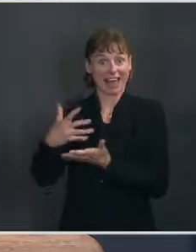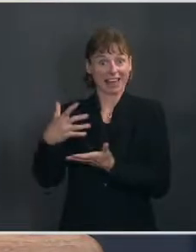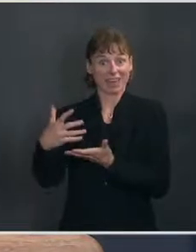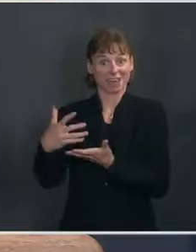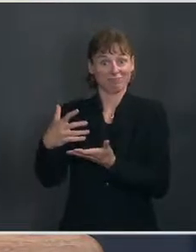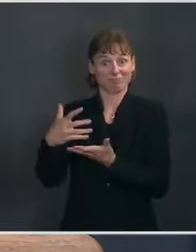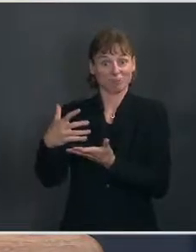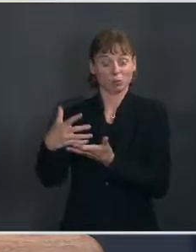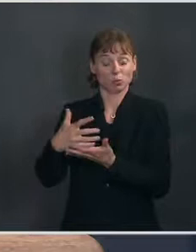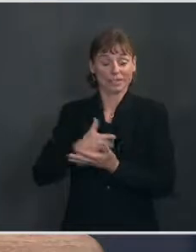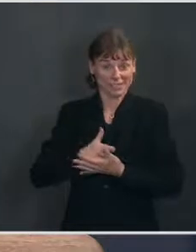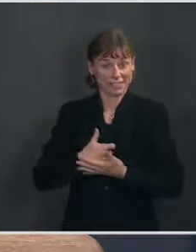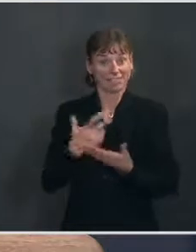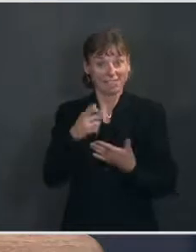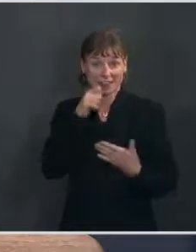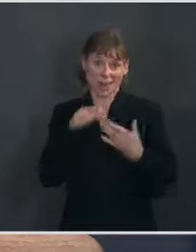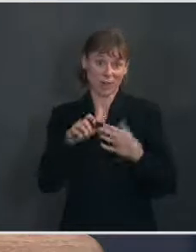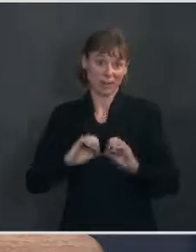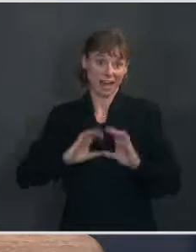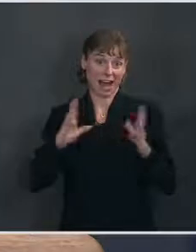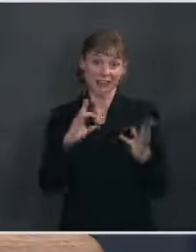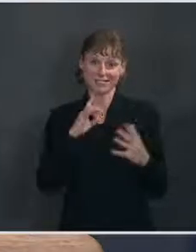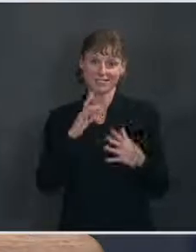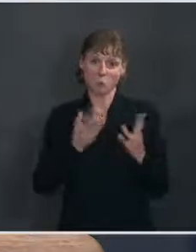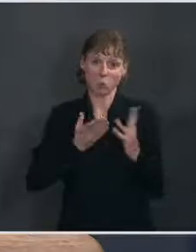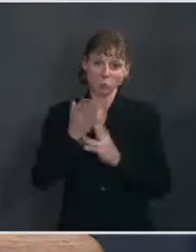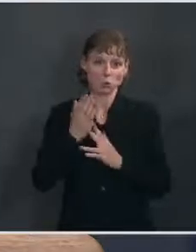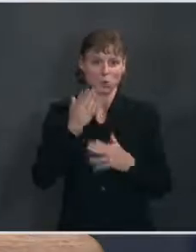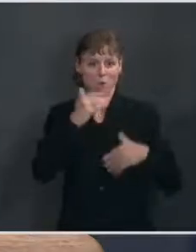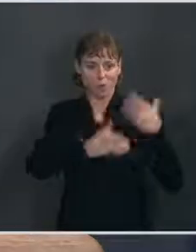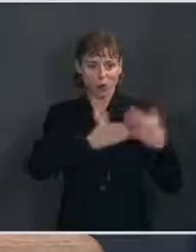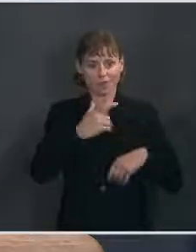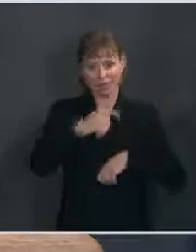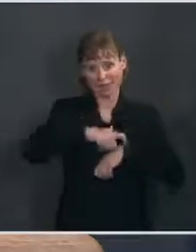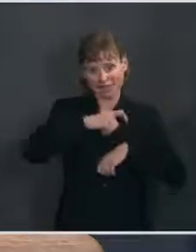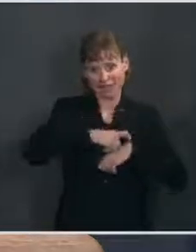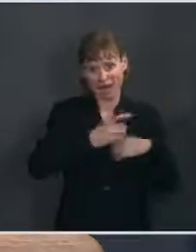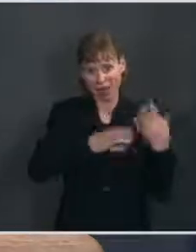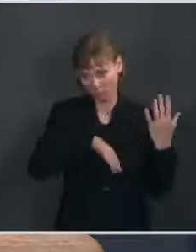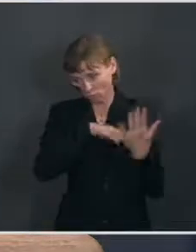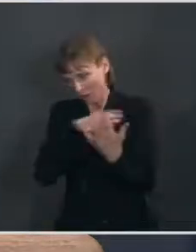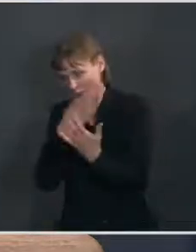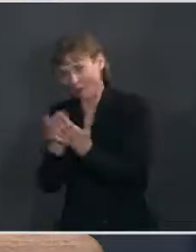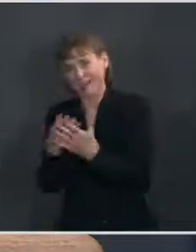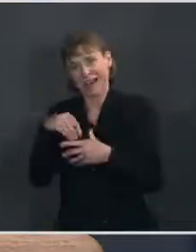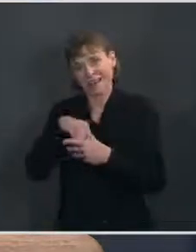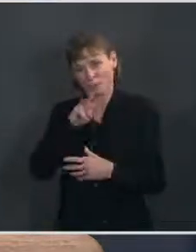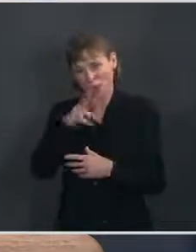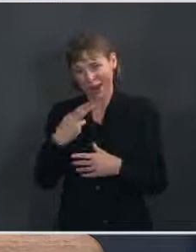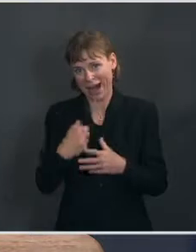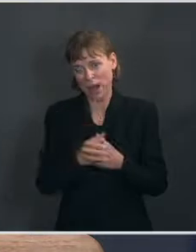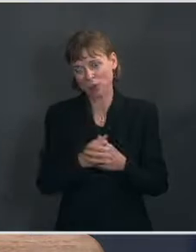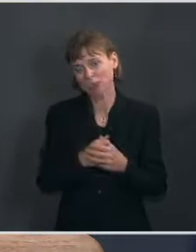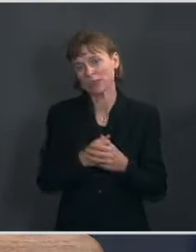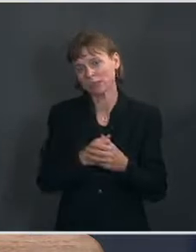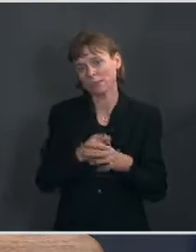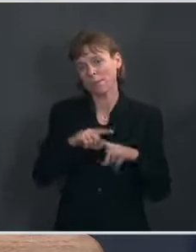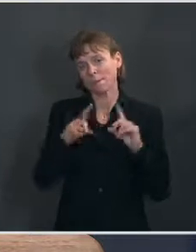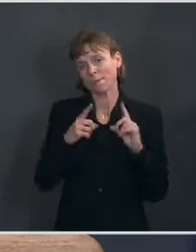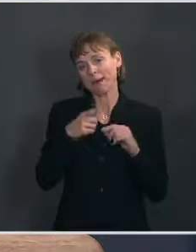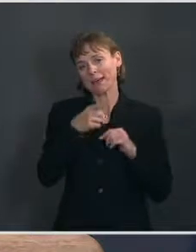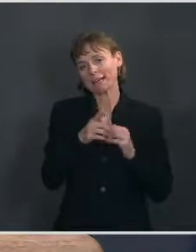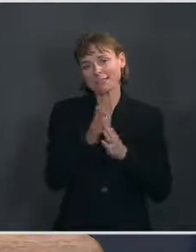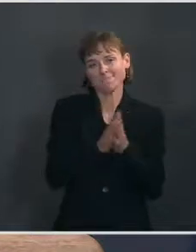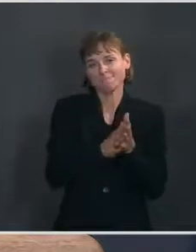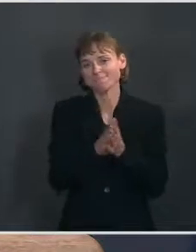takes some time for them to come in. As you know, they kind of go through a process once they arrive at the White House. That's something he's eager to